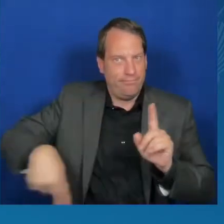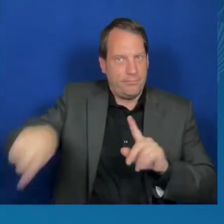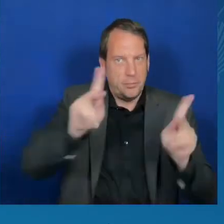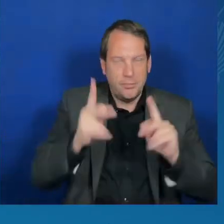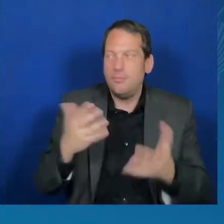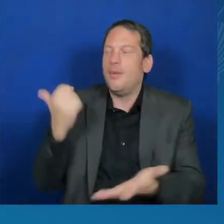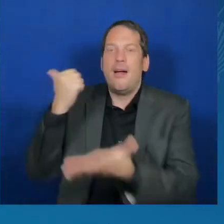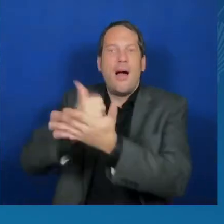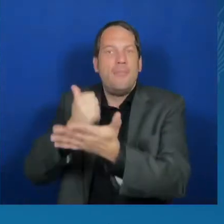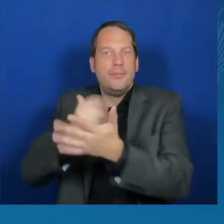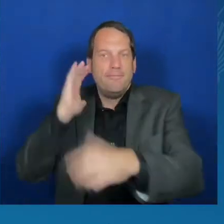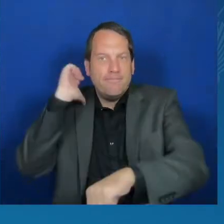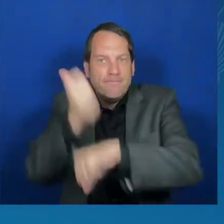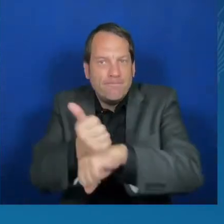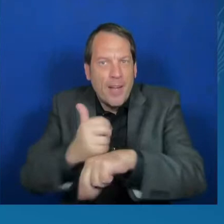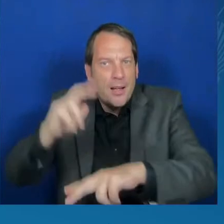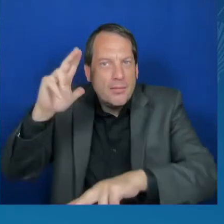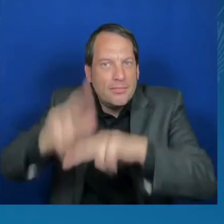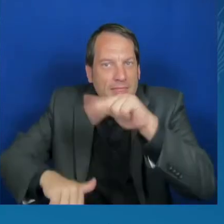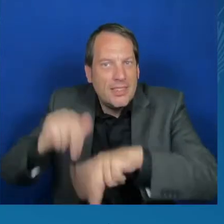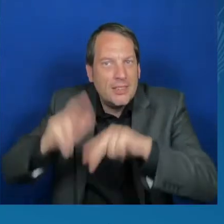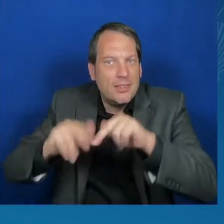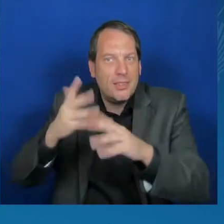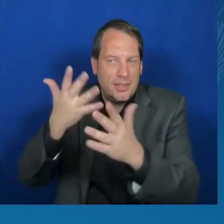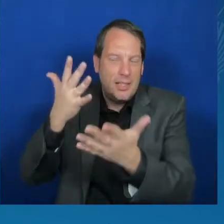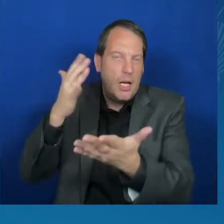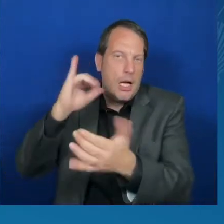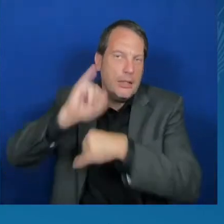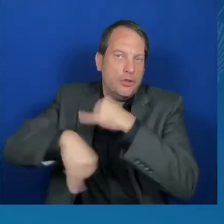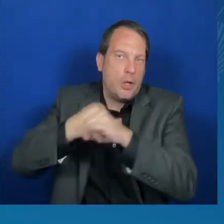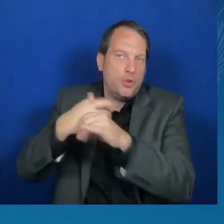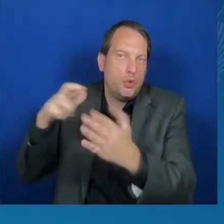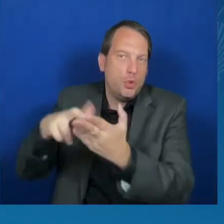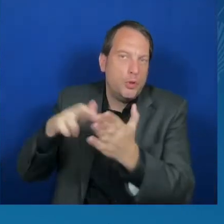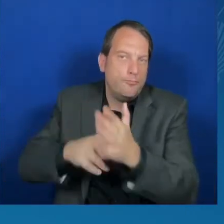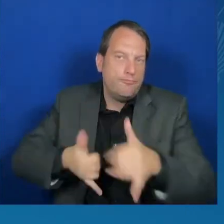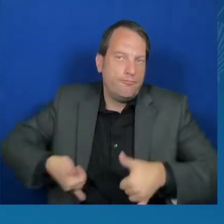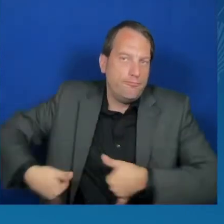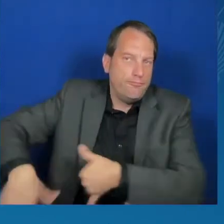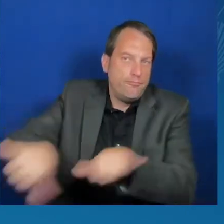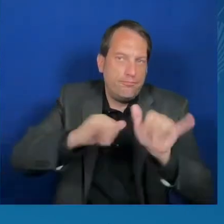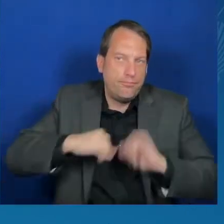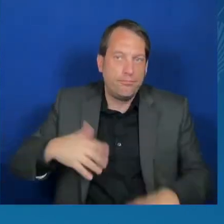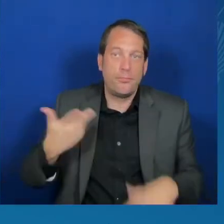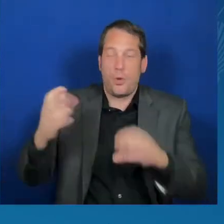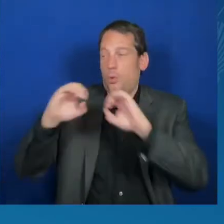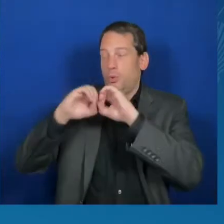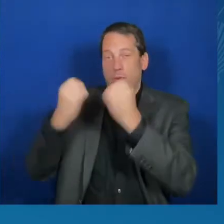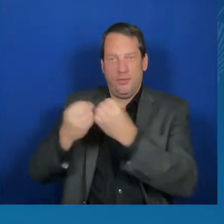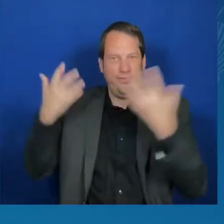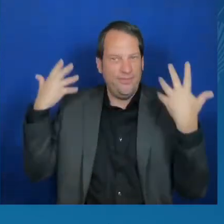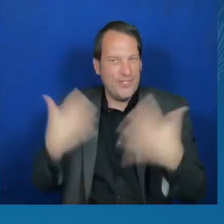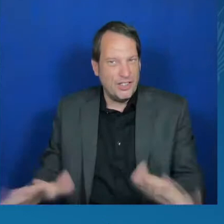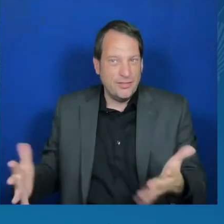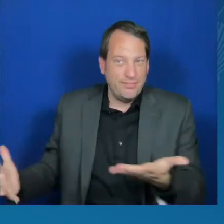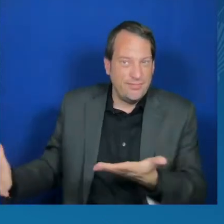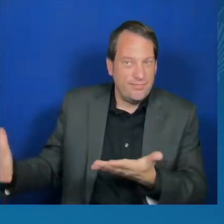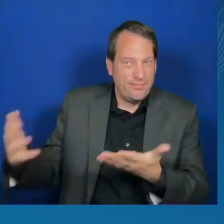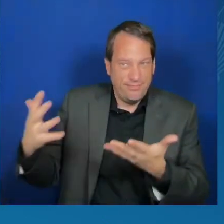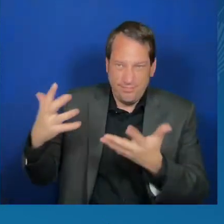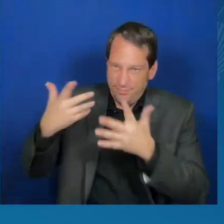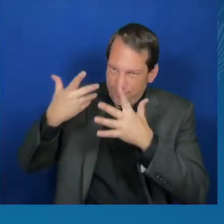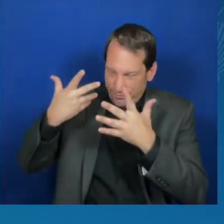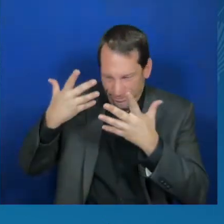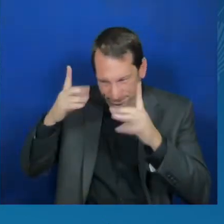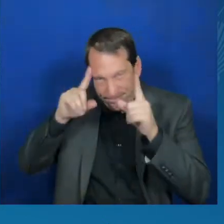have already made an initial commitment of $200 million in furtherance of these principles. And so today, I